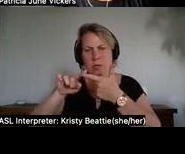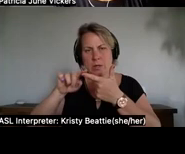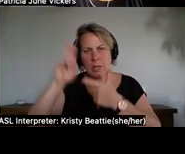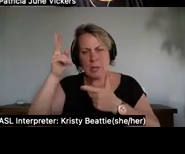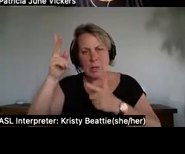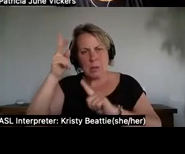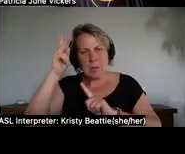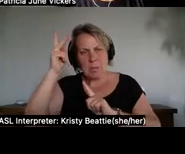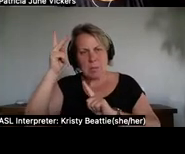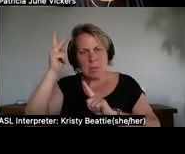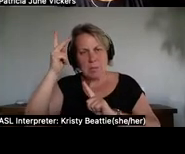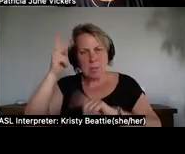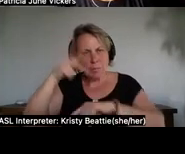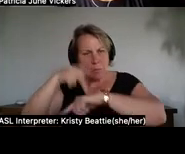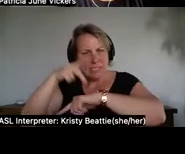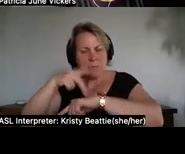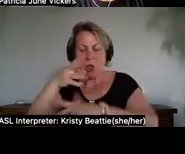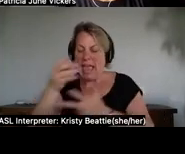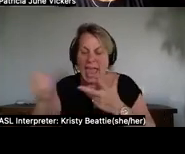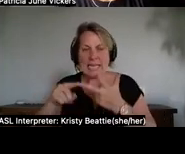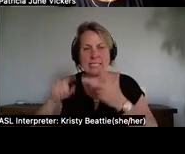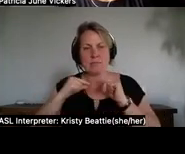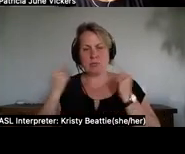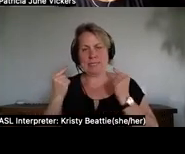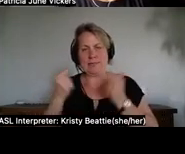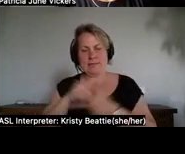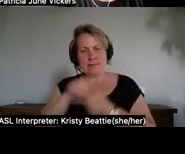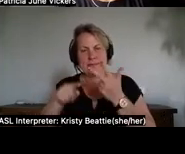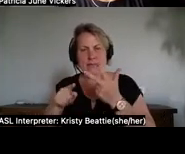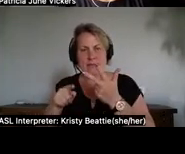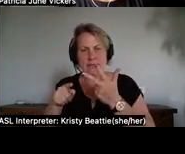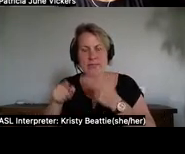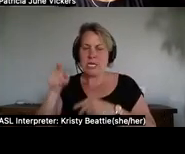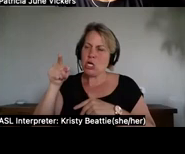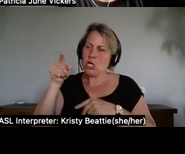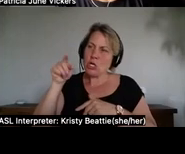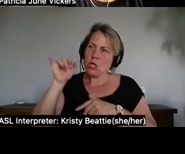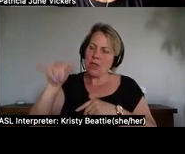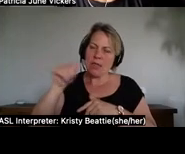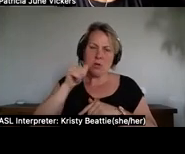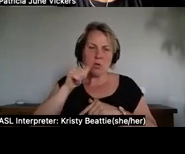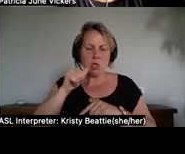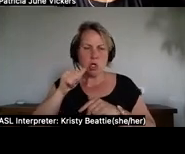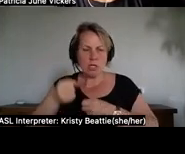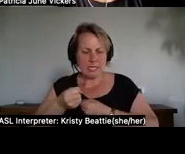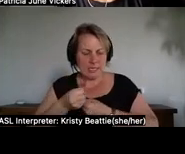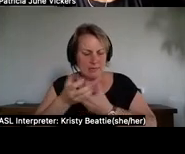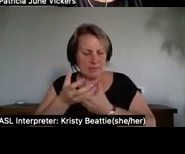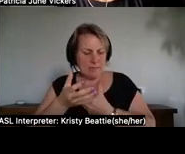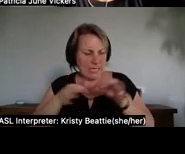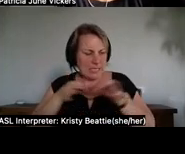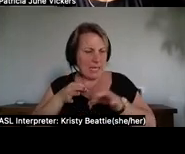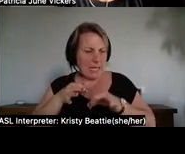and she said there was a room in the basement of the school that had a single bed